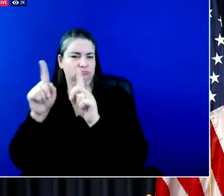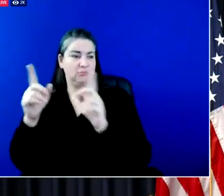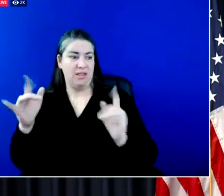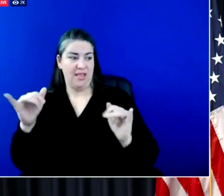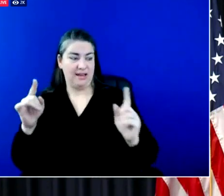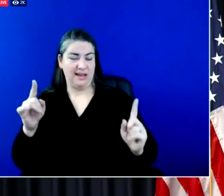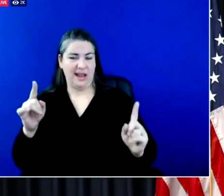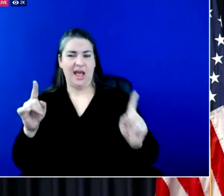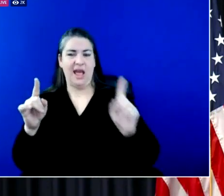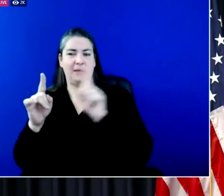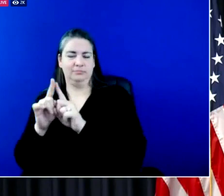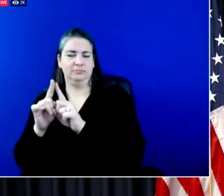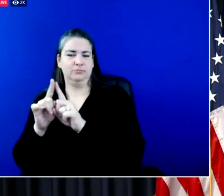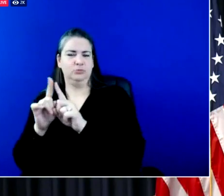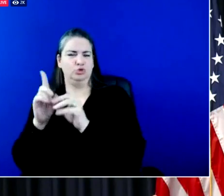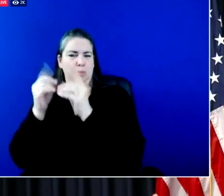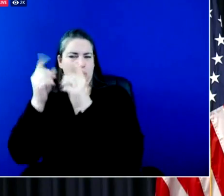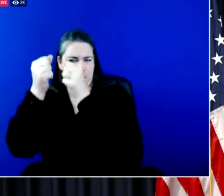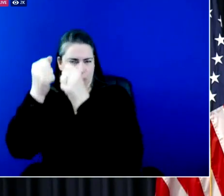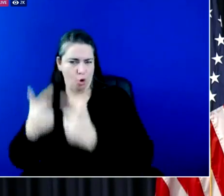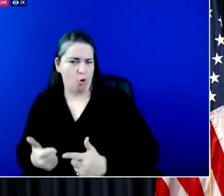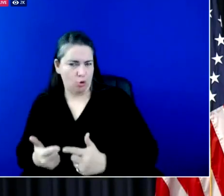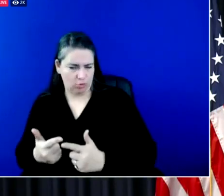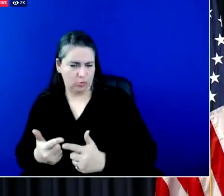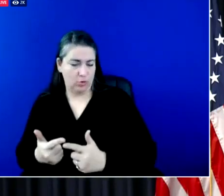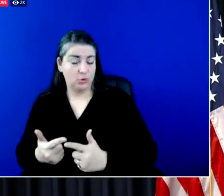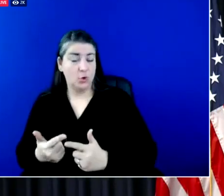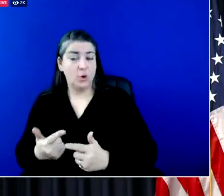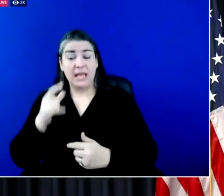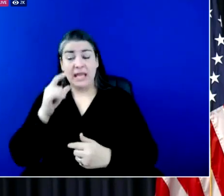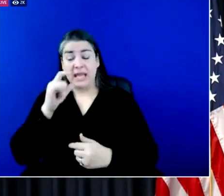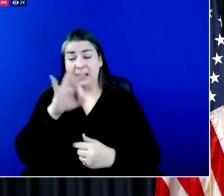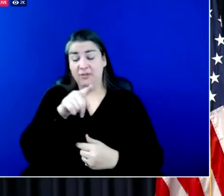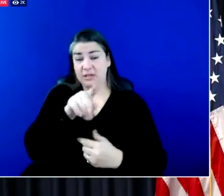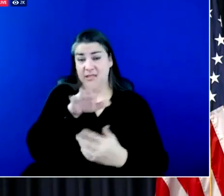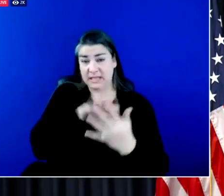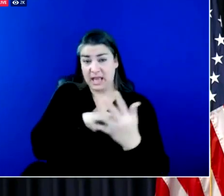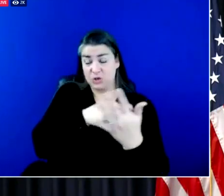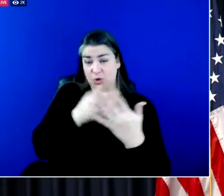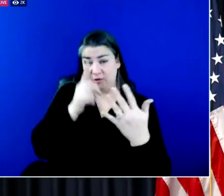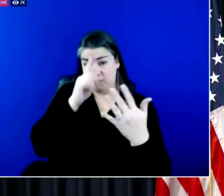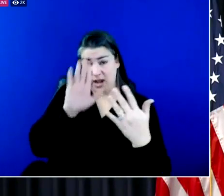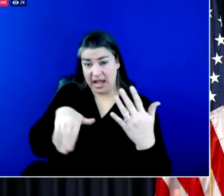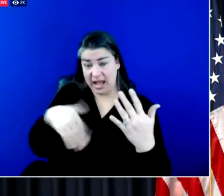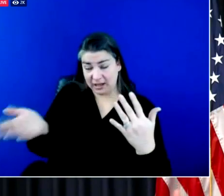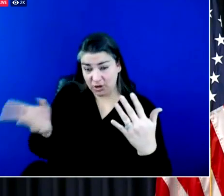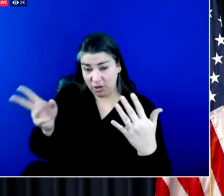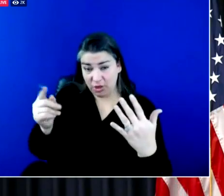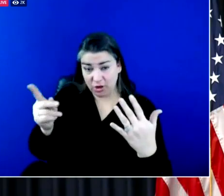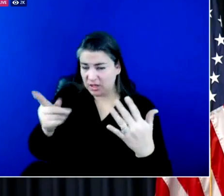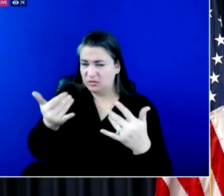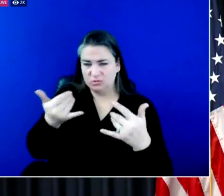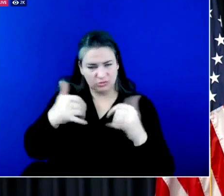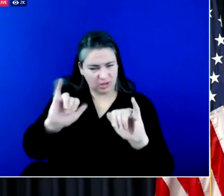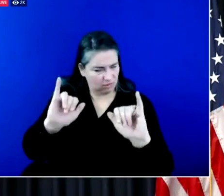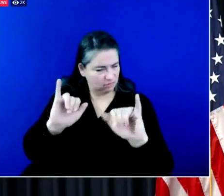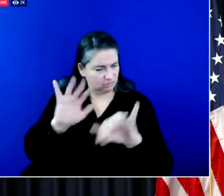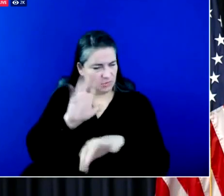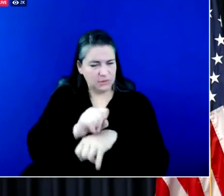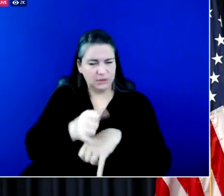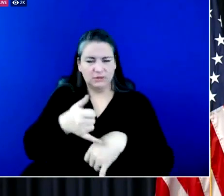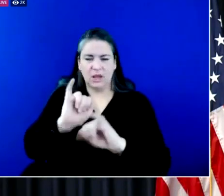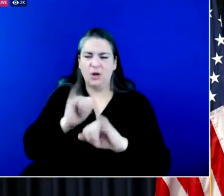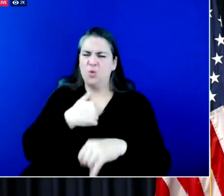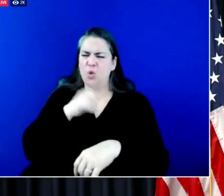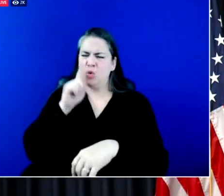those facilities so as of now anyone new who is scheduled for next thursday is still on again we will confirm that but